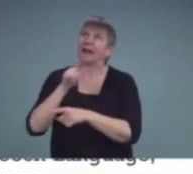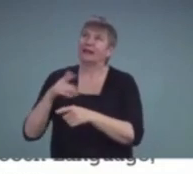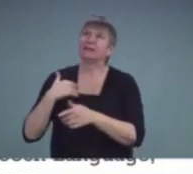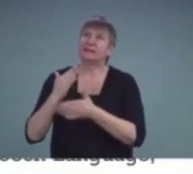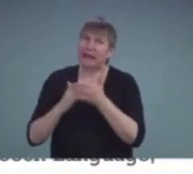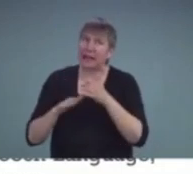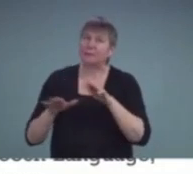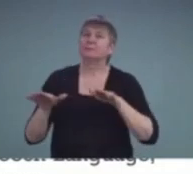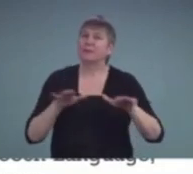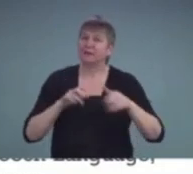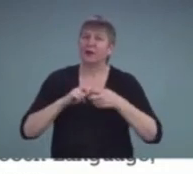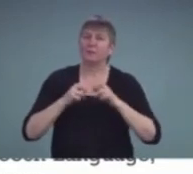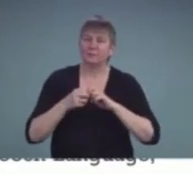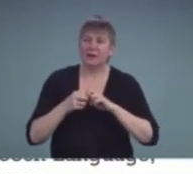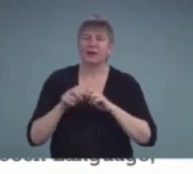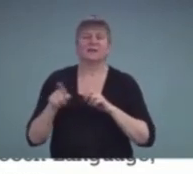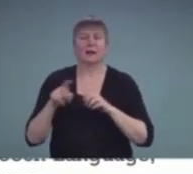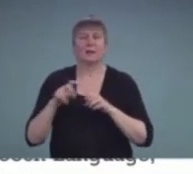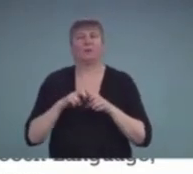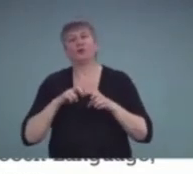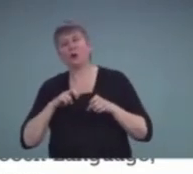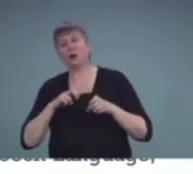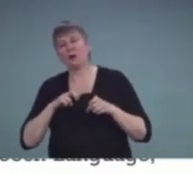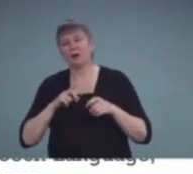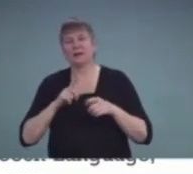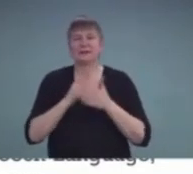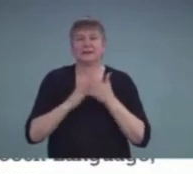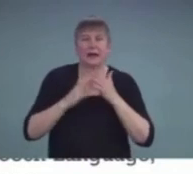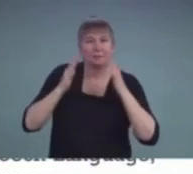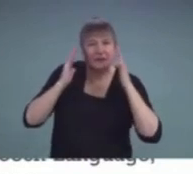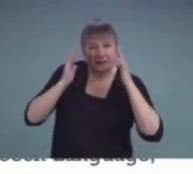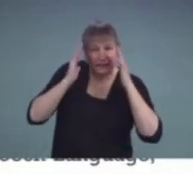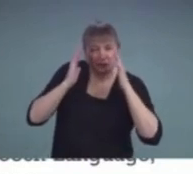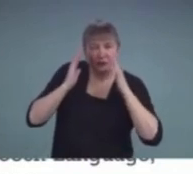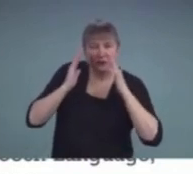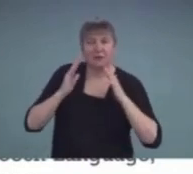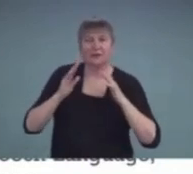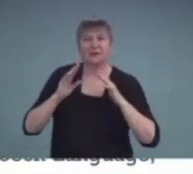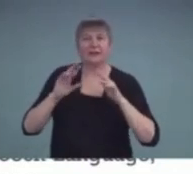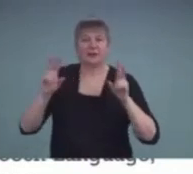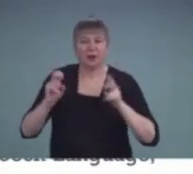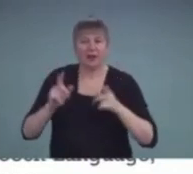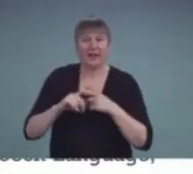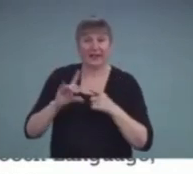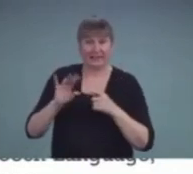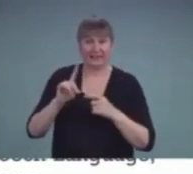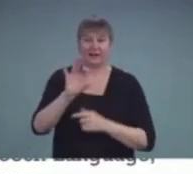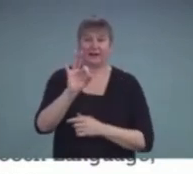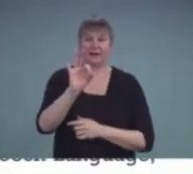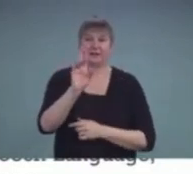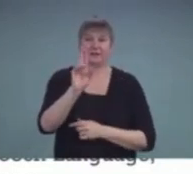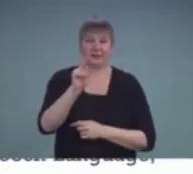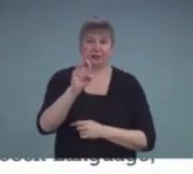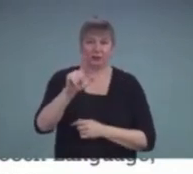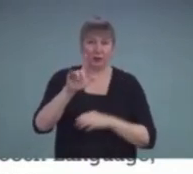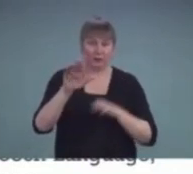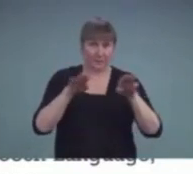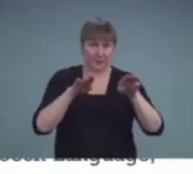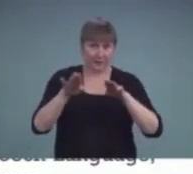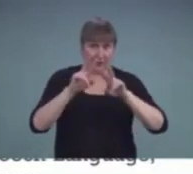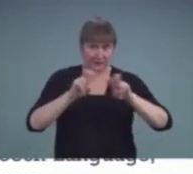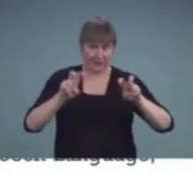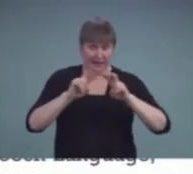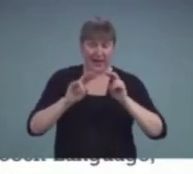He was a bit withdrawn, had some attention issues. They did a functional behavioral analysis and indicated that his behavior